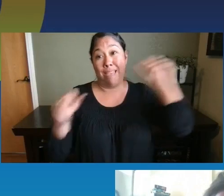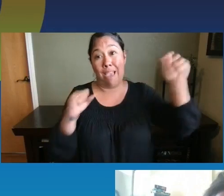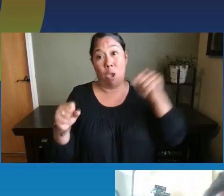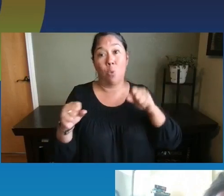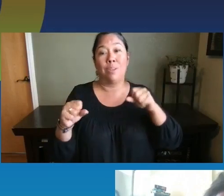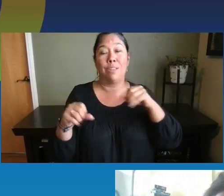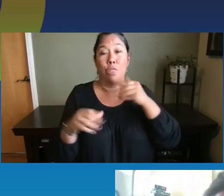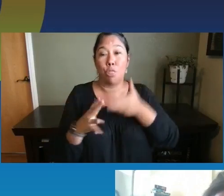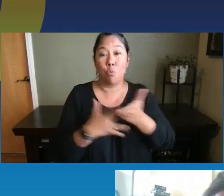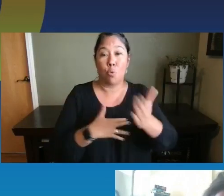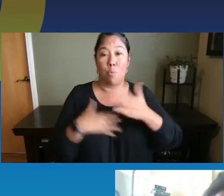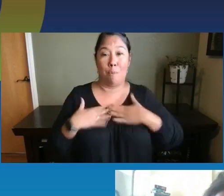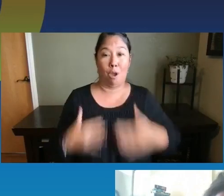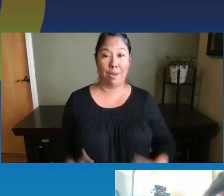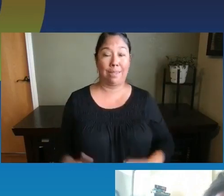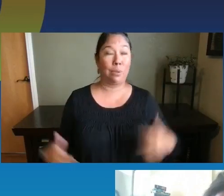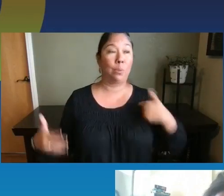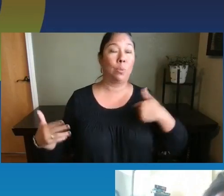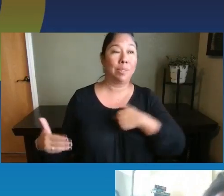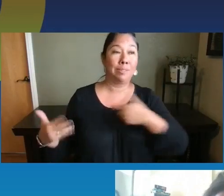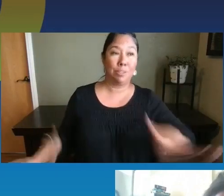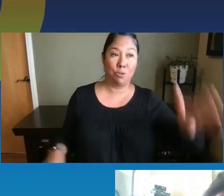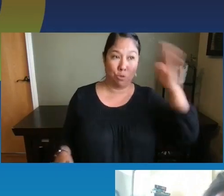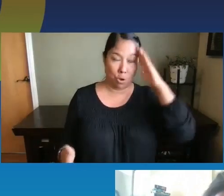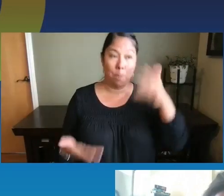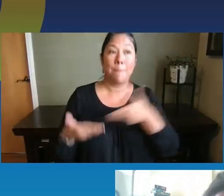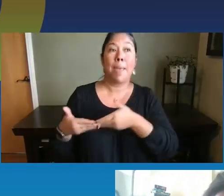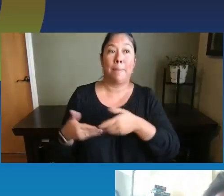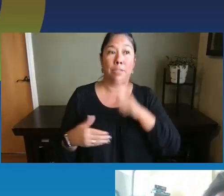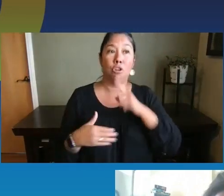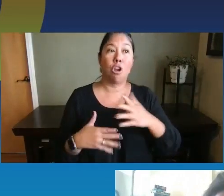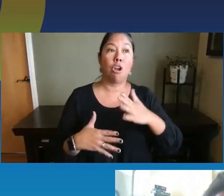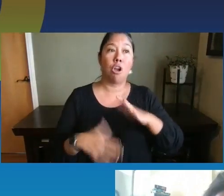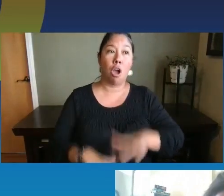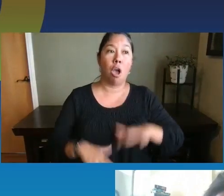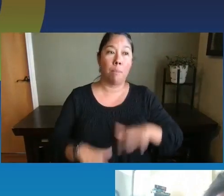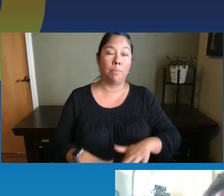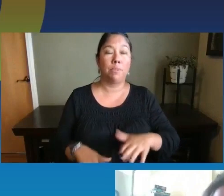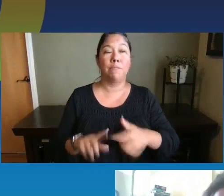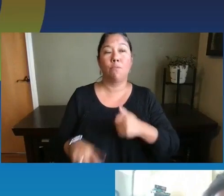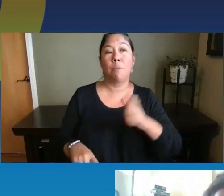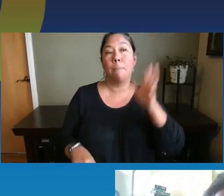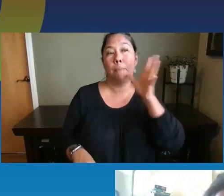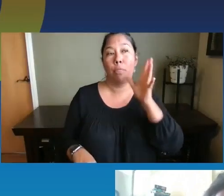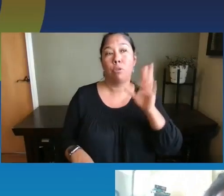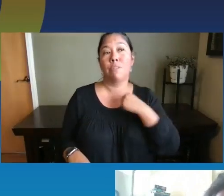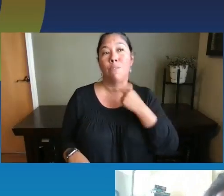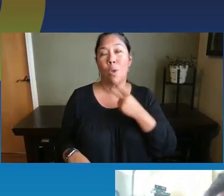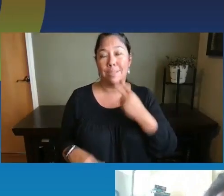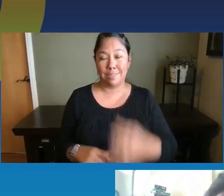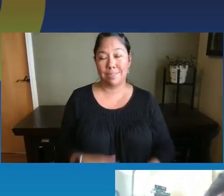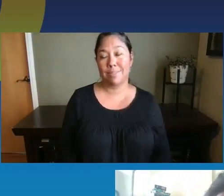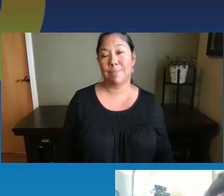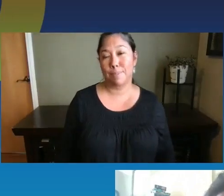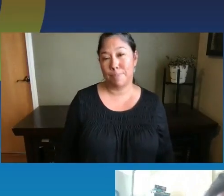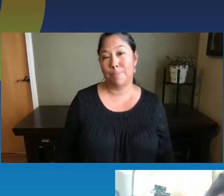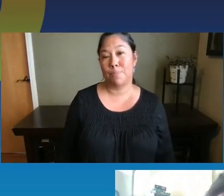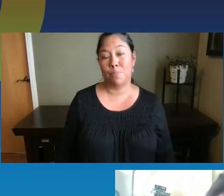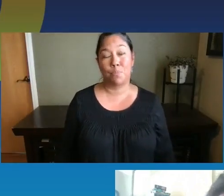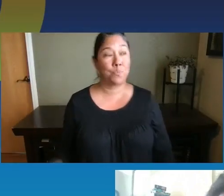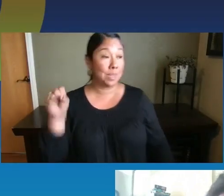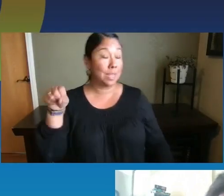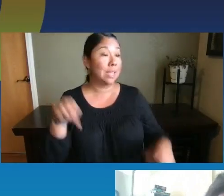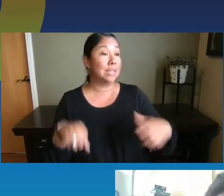So, we do know that babies are calmed by the sound of their mother's voice. Yes. So, yeah, and tummy